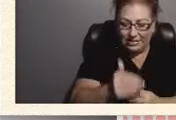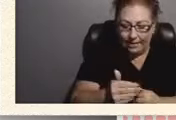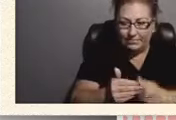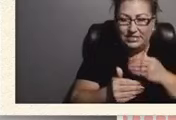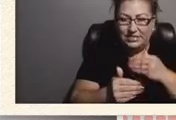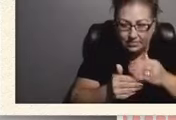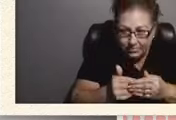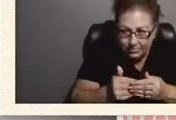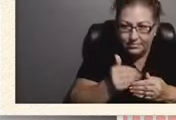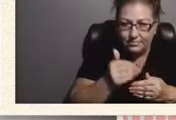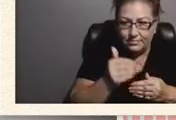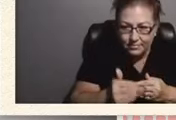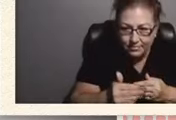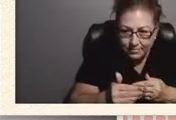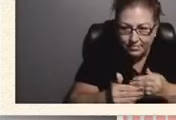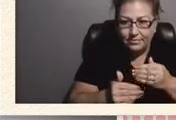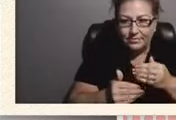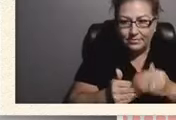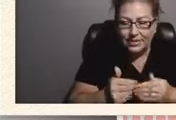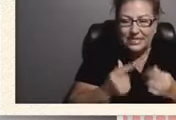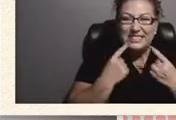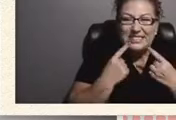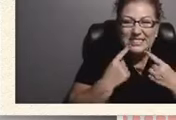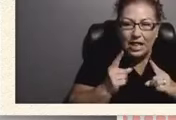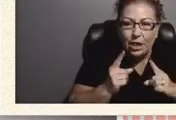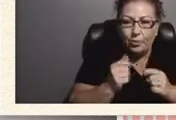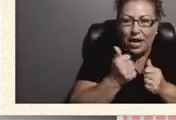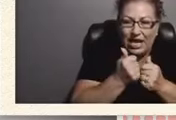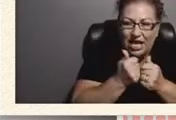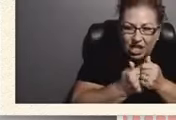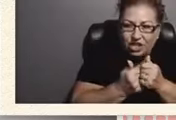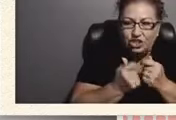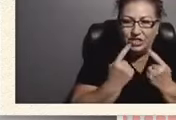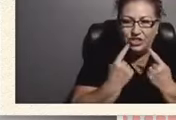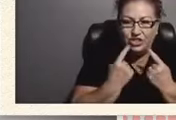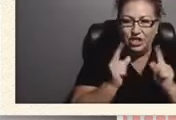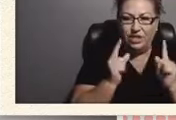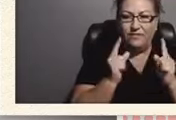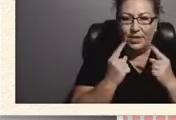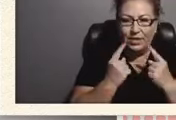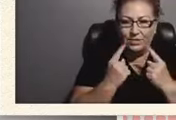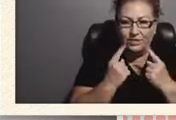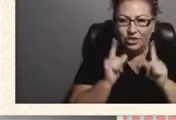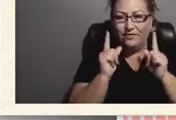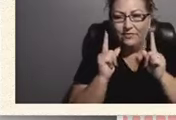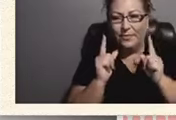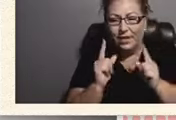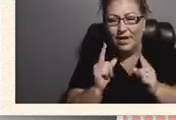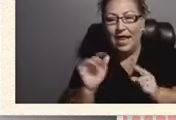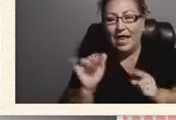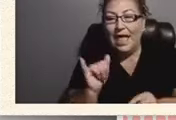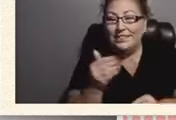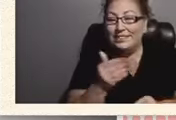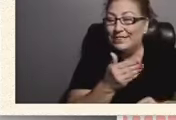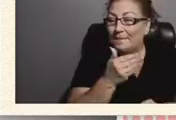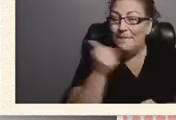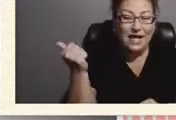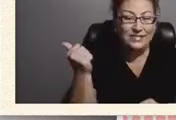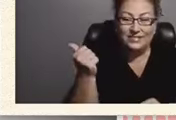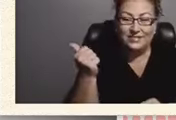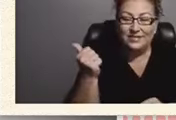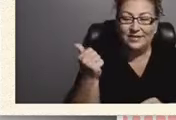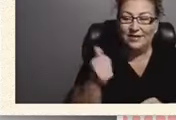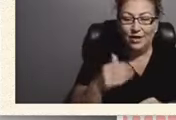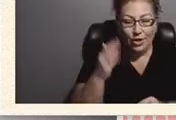like celebrate each achievement, you know, like it's the best. You know, sometimes I watch the